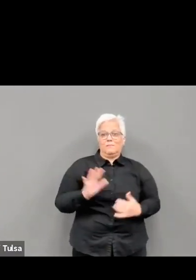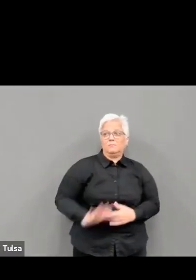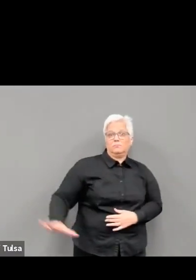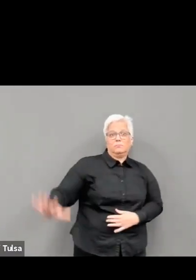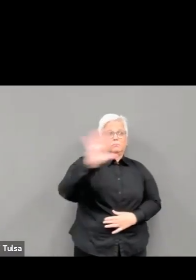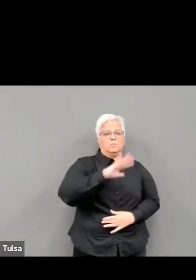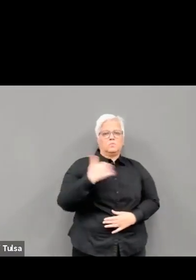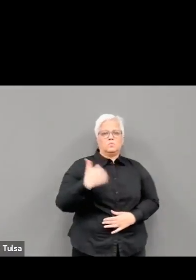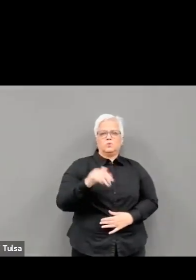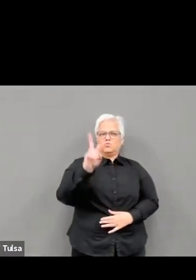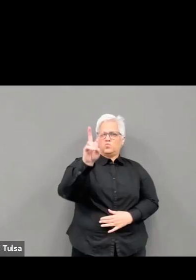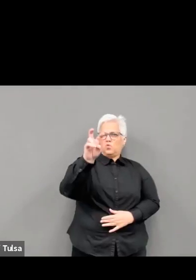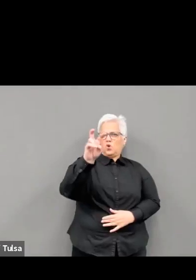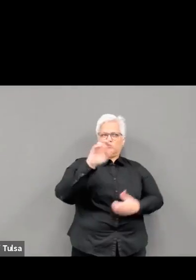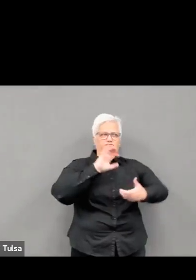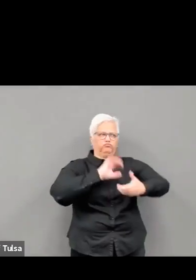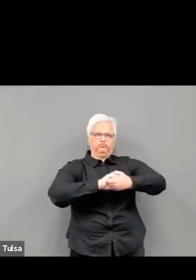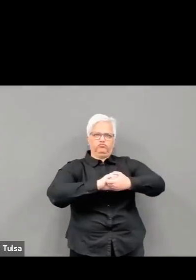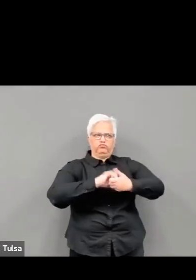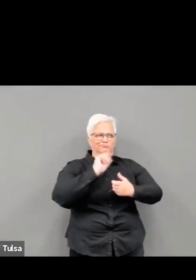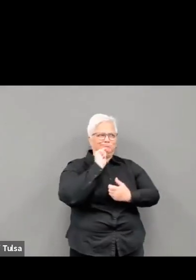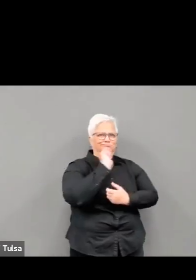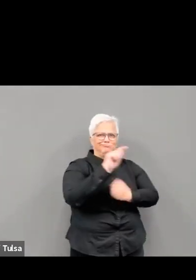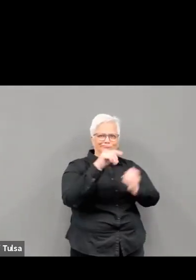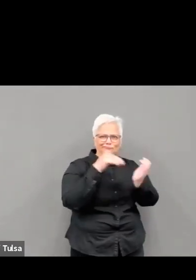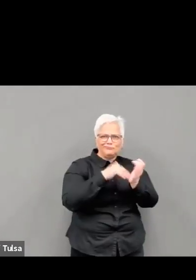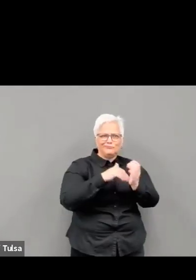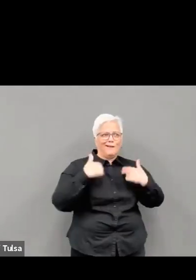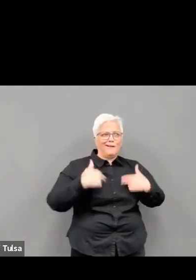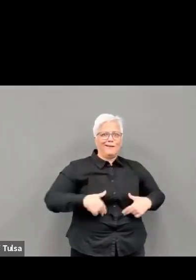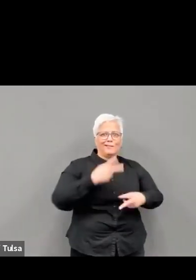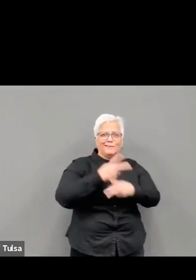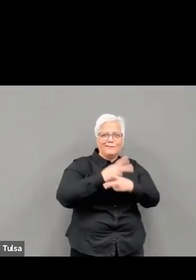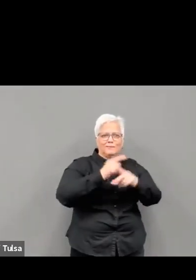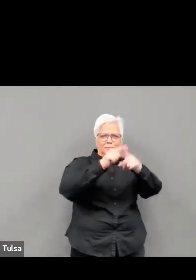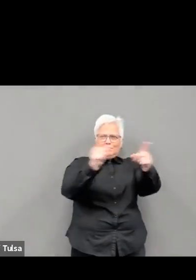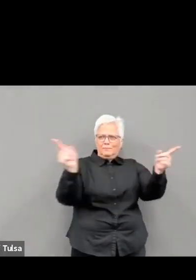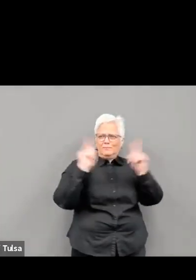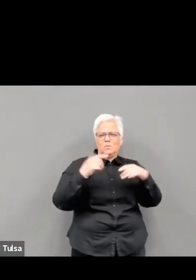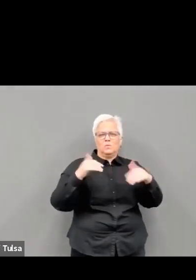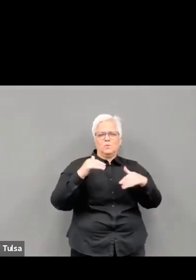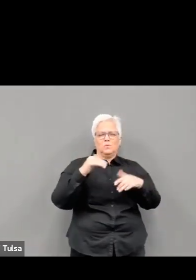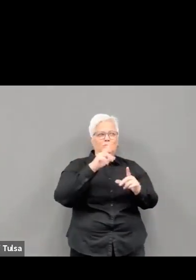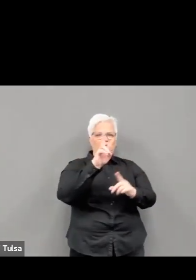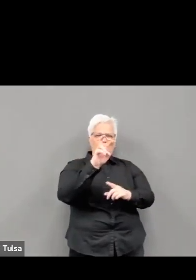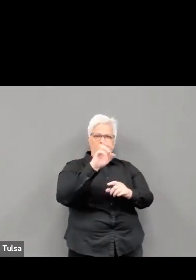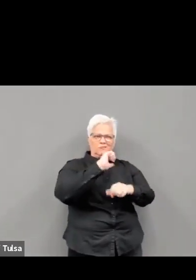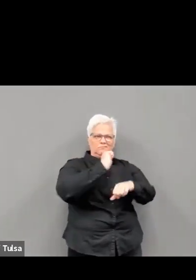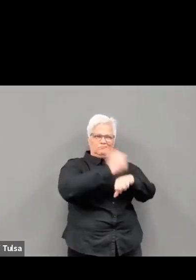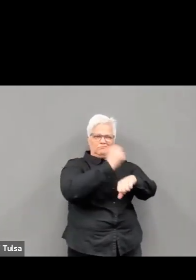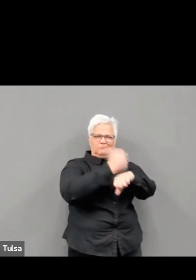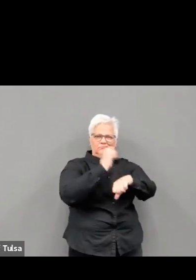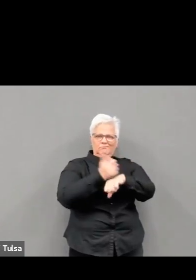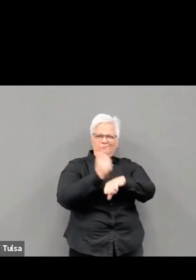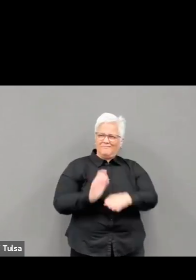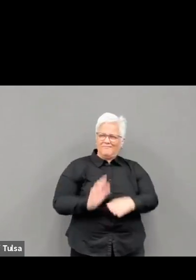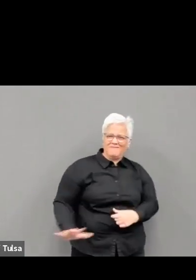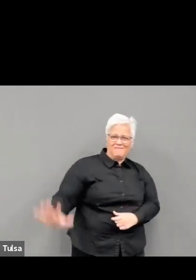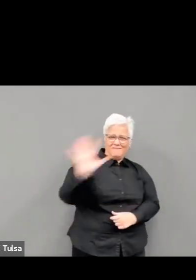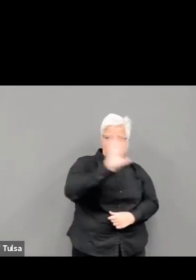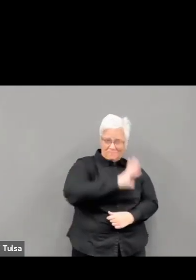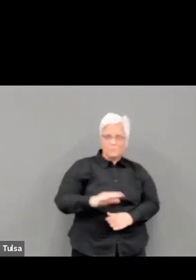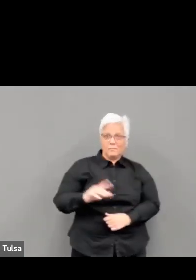distribute this vaccine as quickly as we can get it from the federal government. And the reduction in hospitalizations as the vaccine